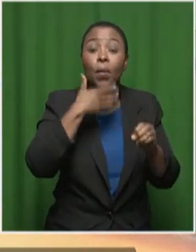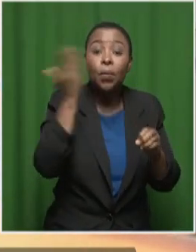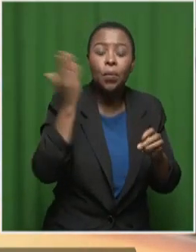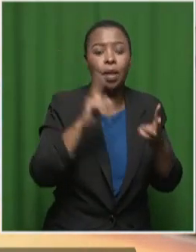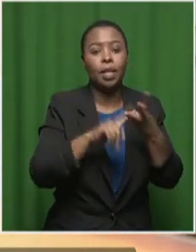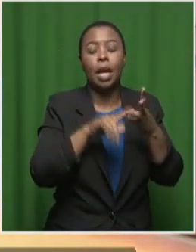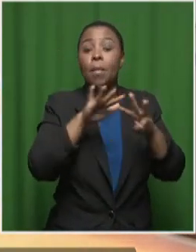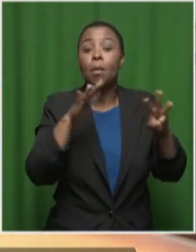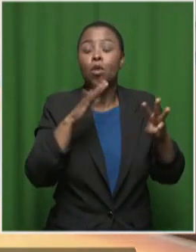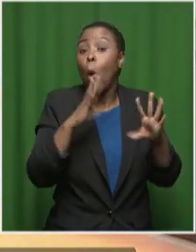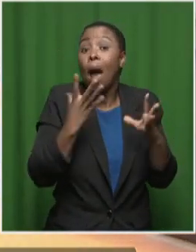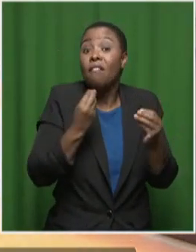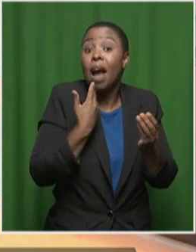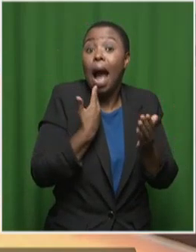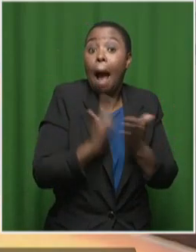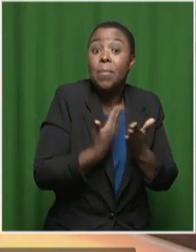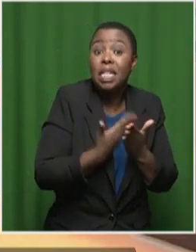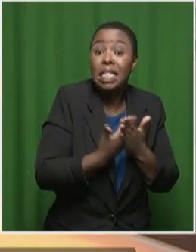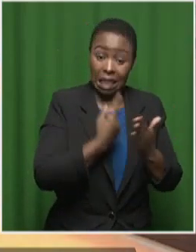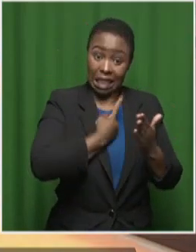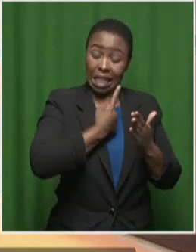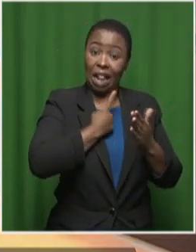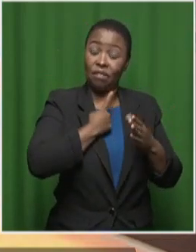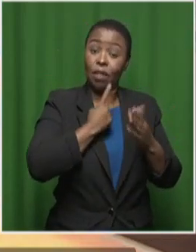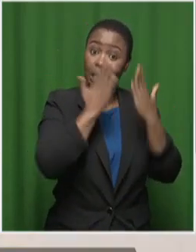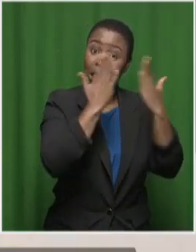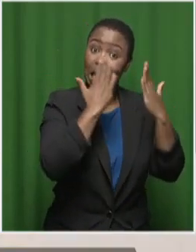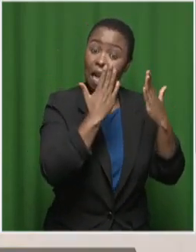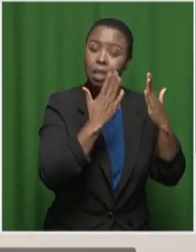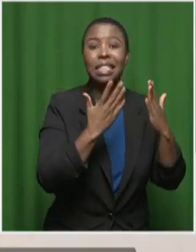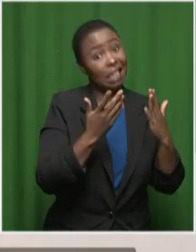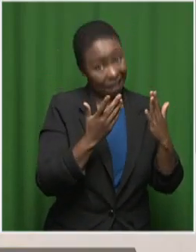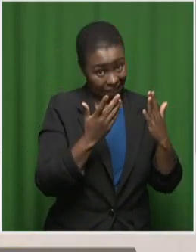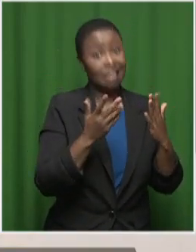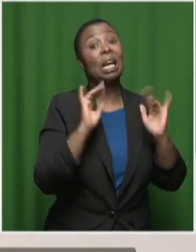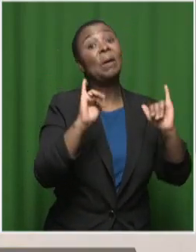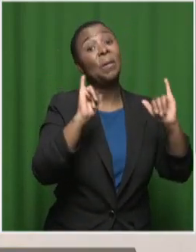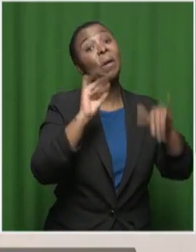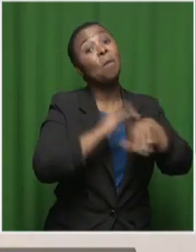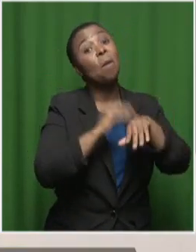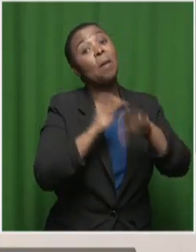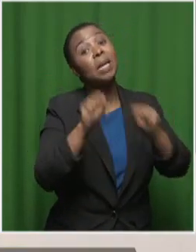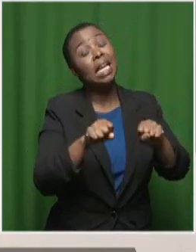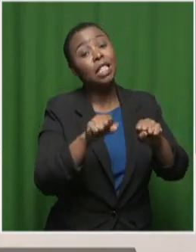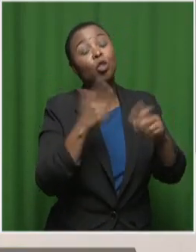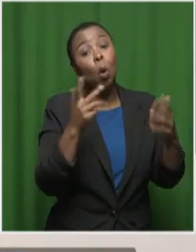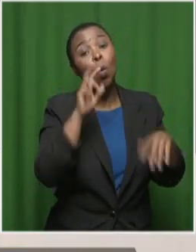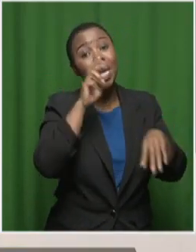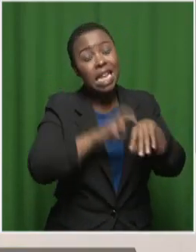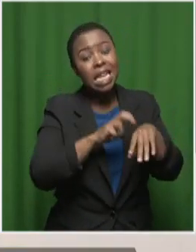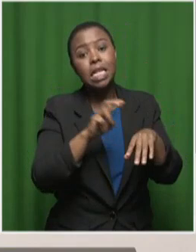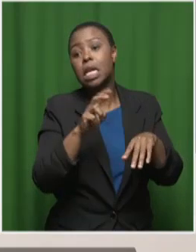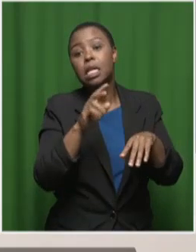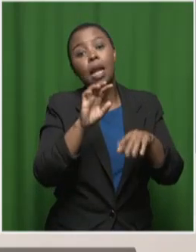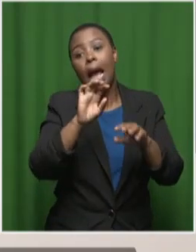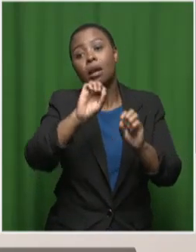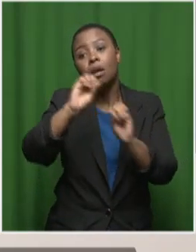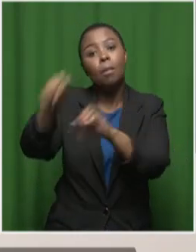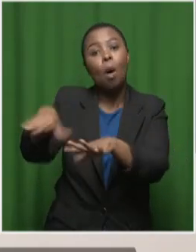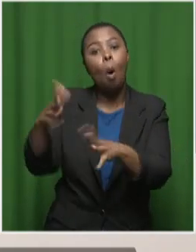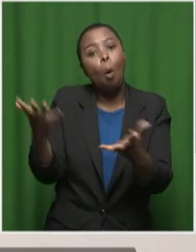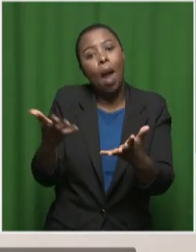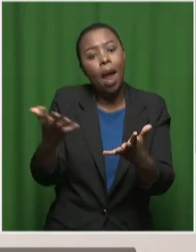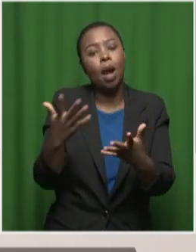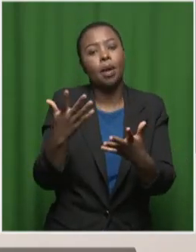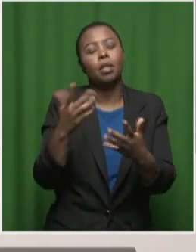have the ability to qualify themselves further, they are in trouble. And there has to be some kind of safety net for them, which we do, in effect,